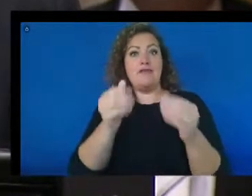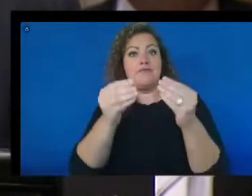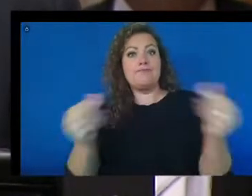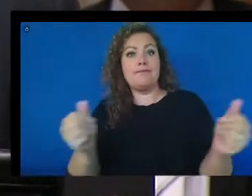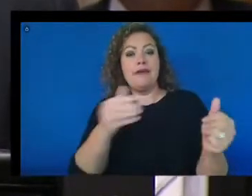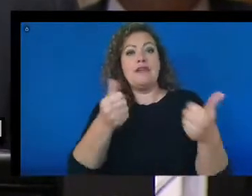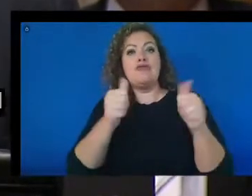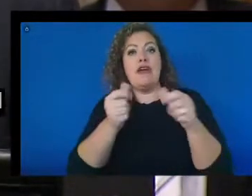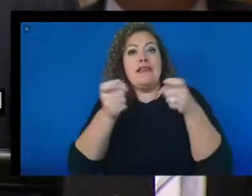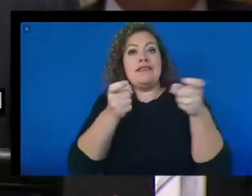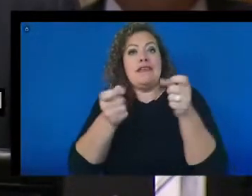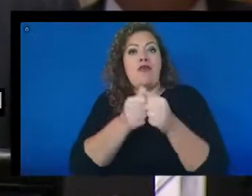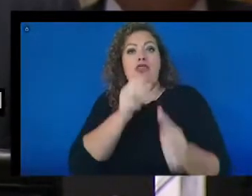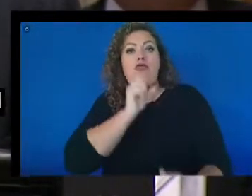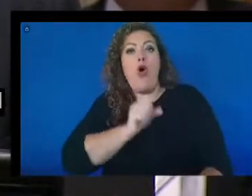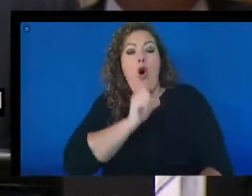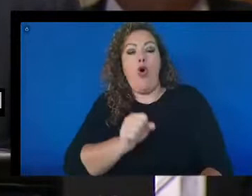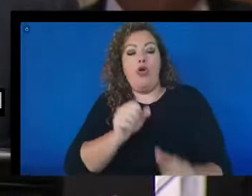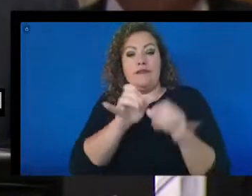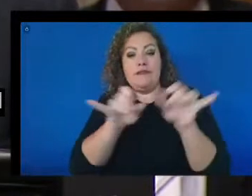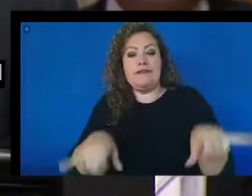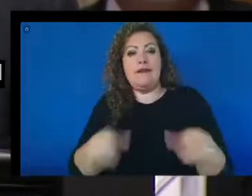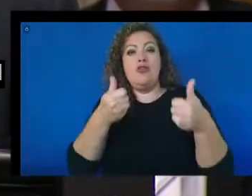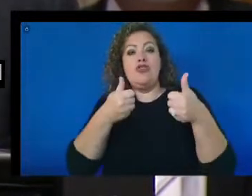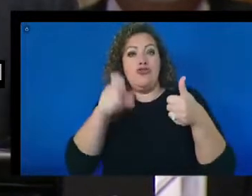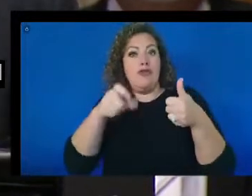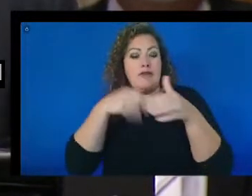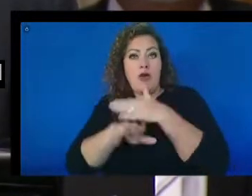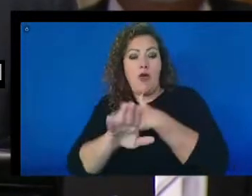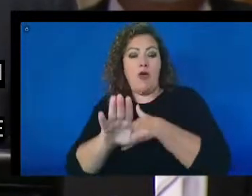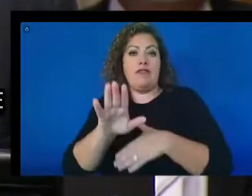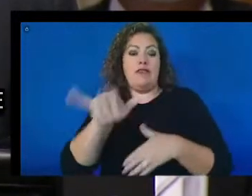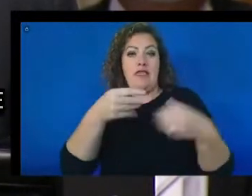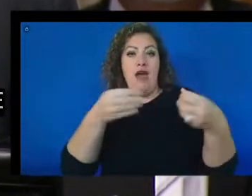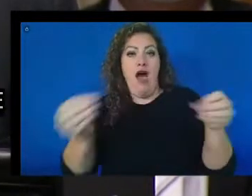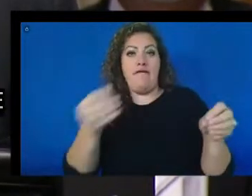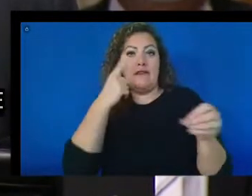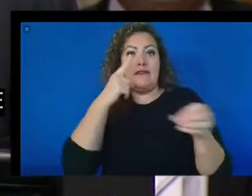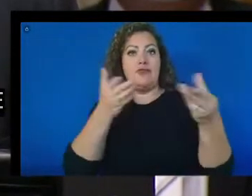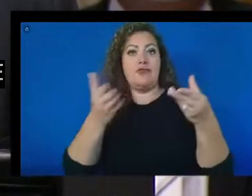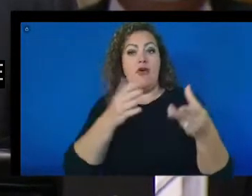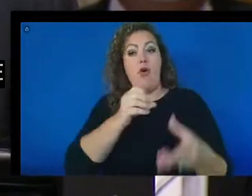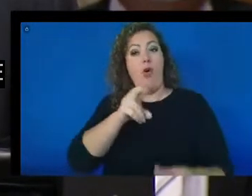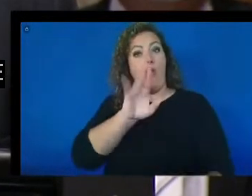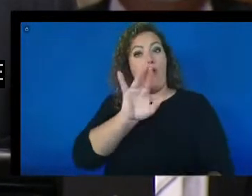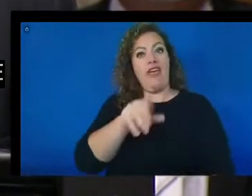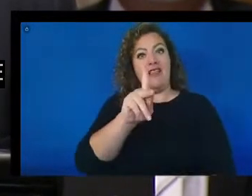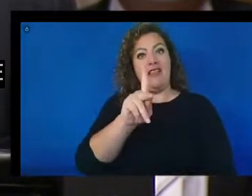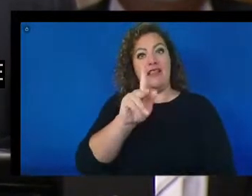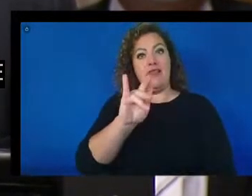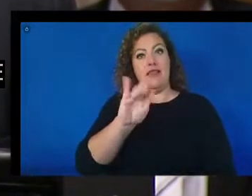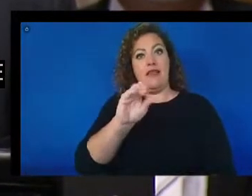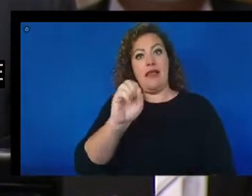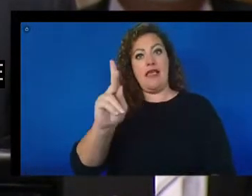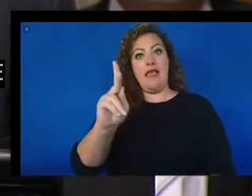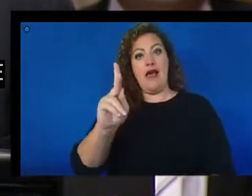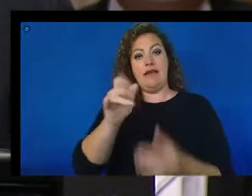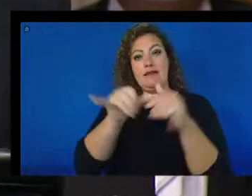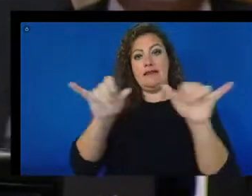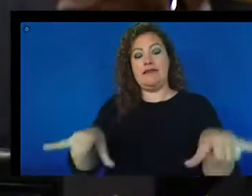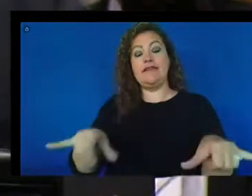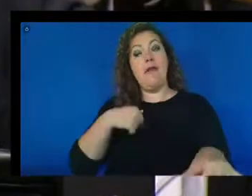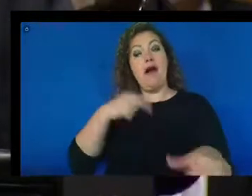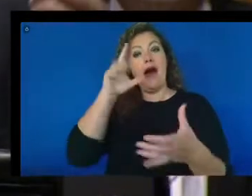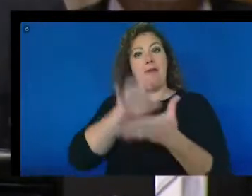service system where people have to go into the office to get access to services implemented a kiosk system, which I have credibility. It's much